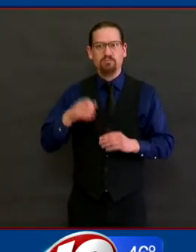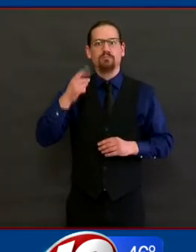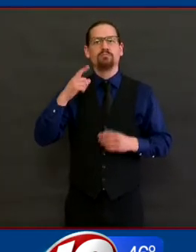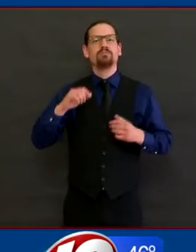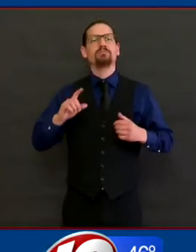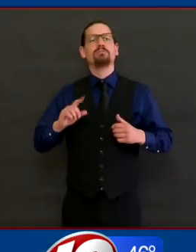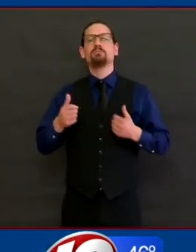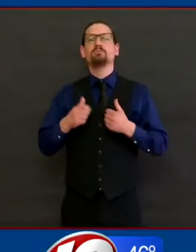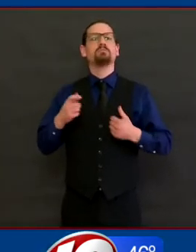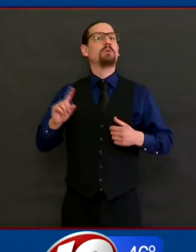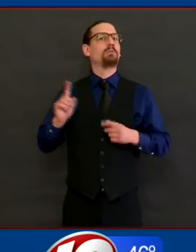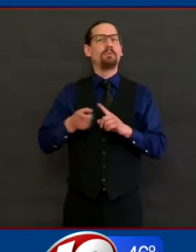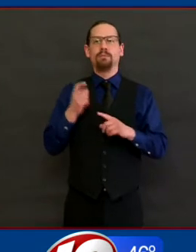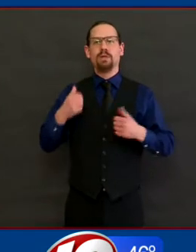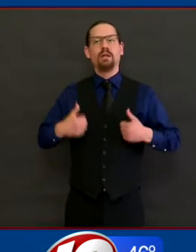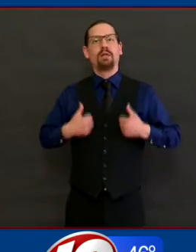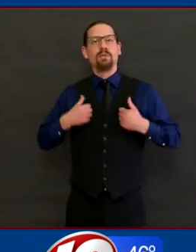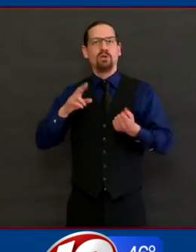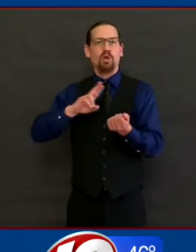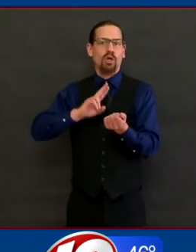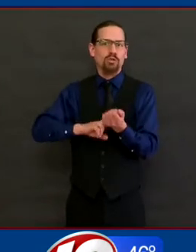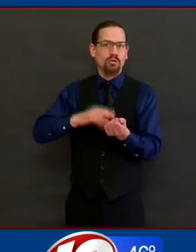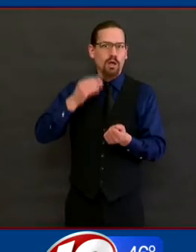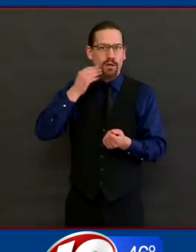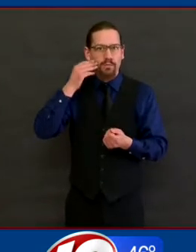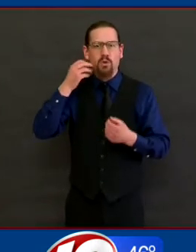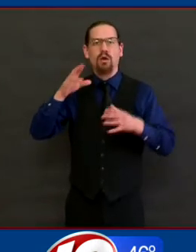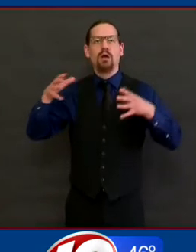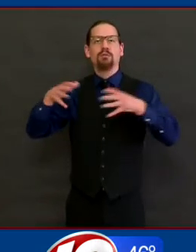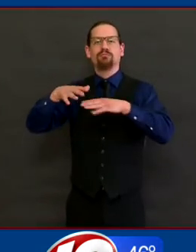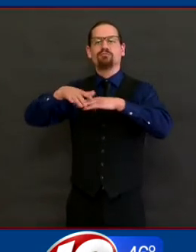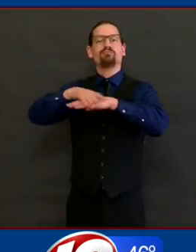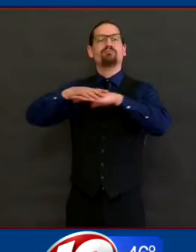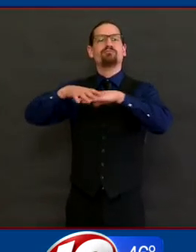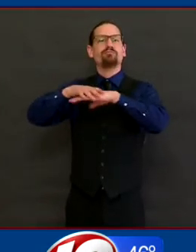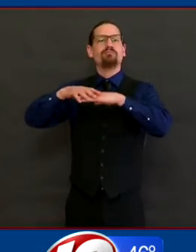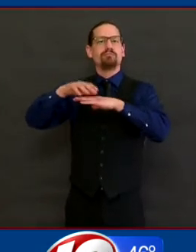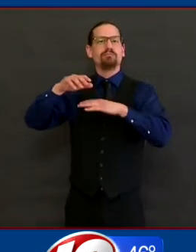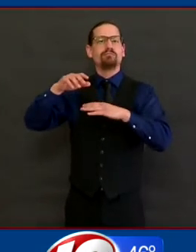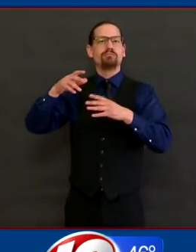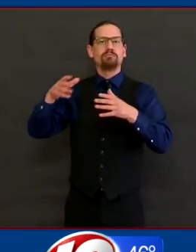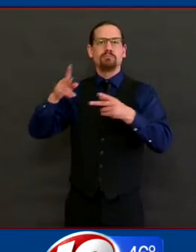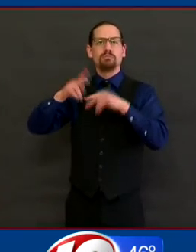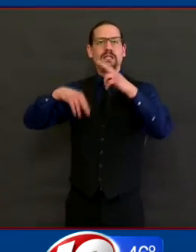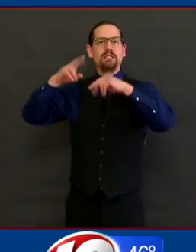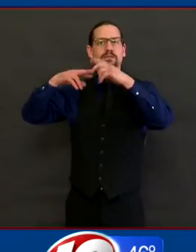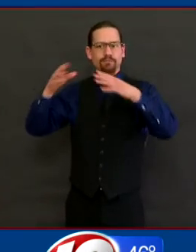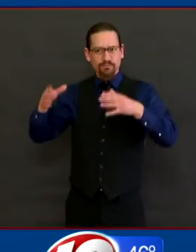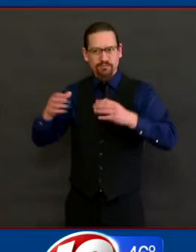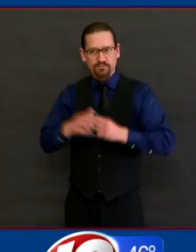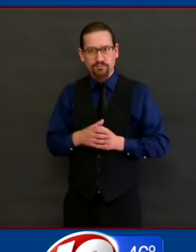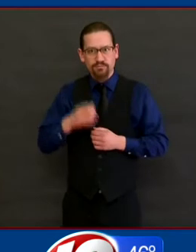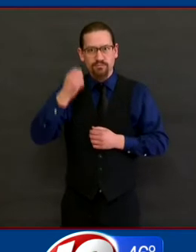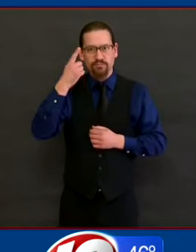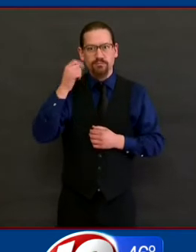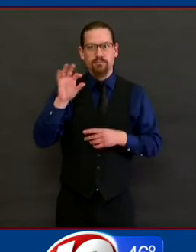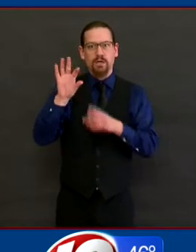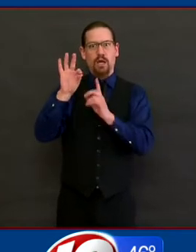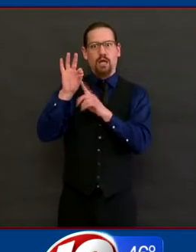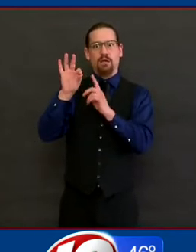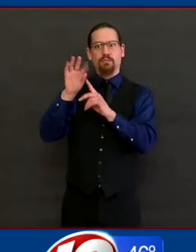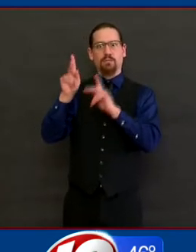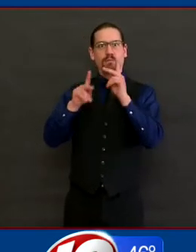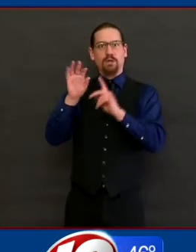homes. It's important to note that nine of these 18 fatalities occurred yesterday,